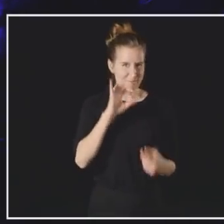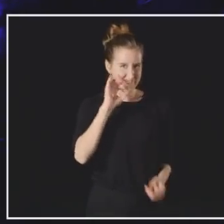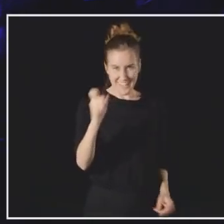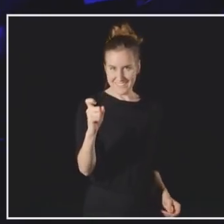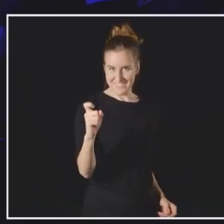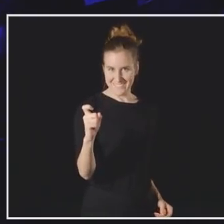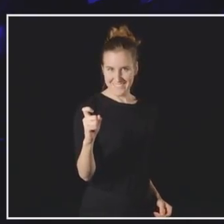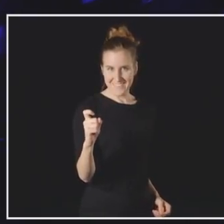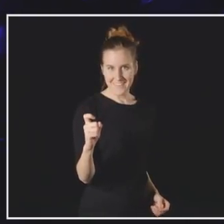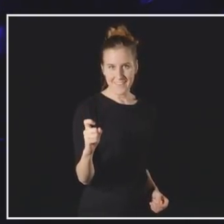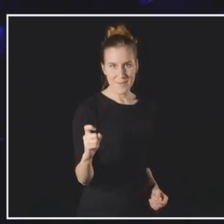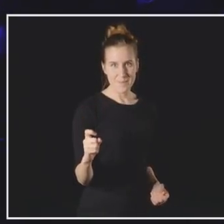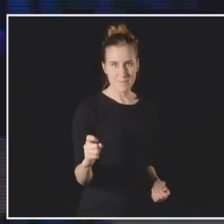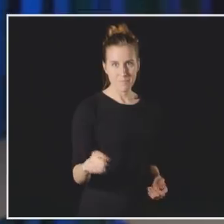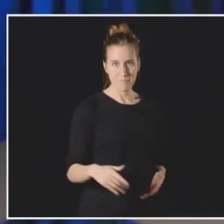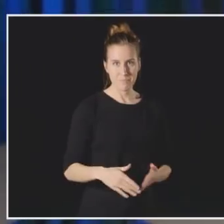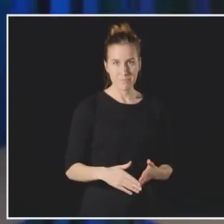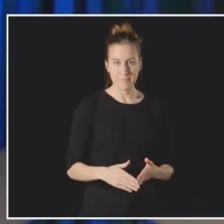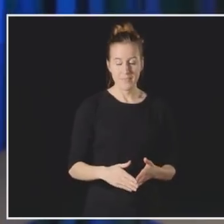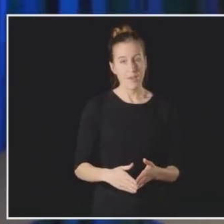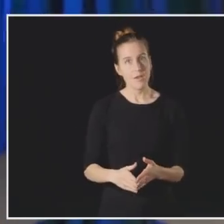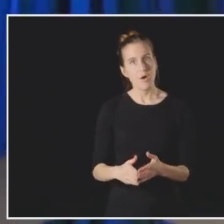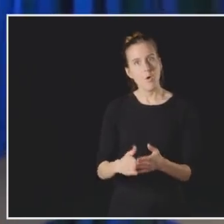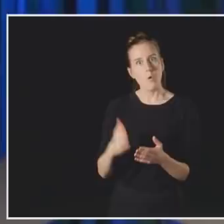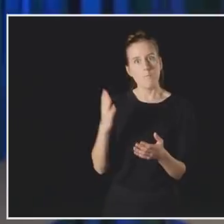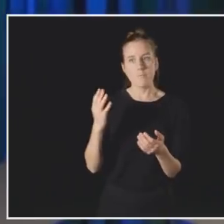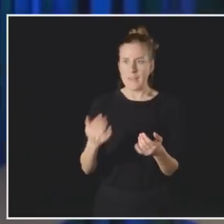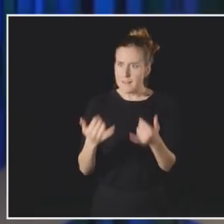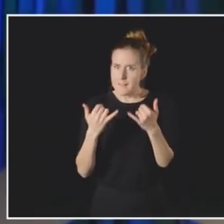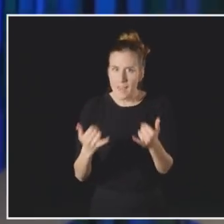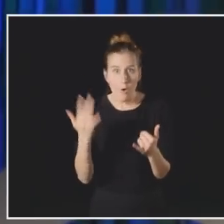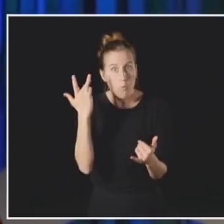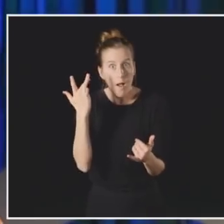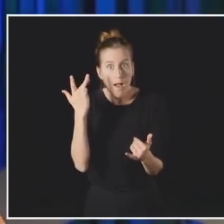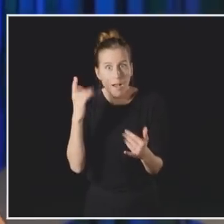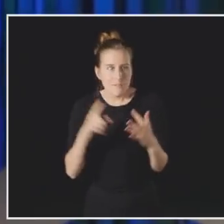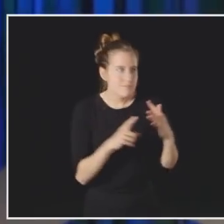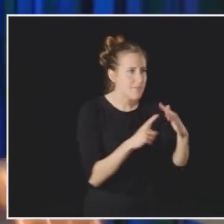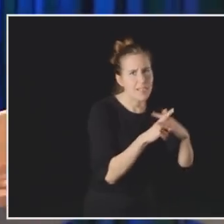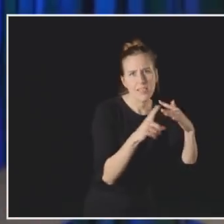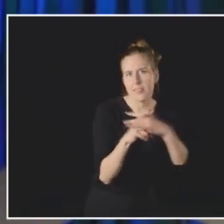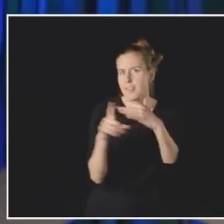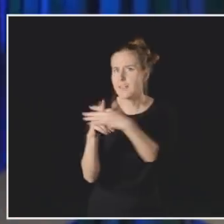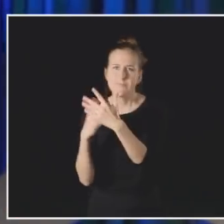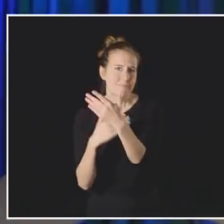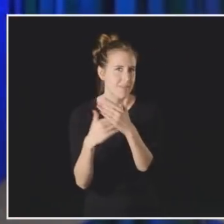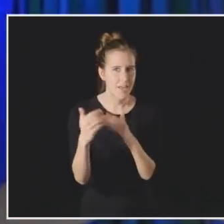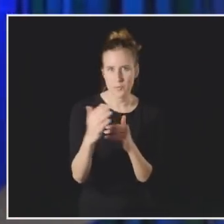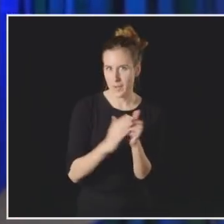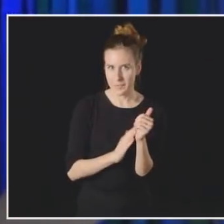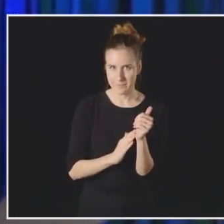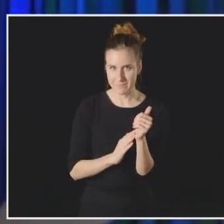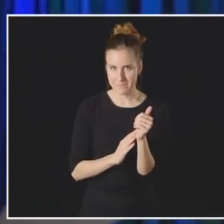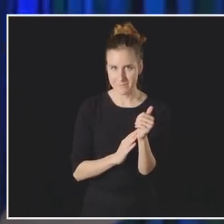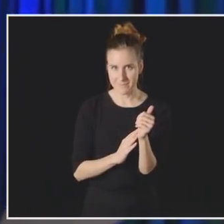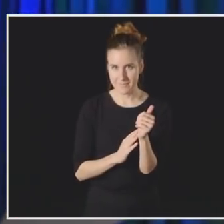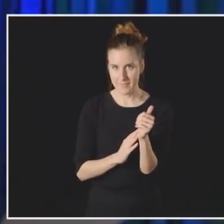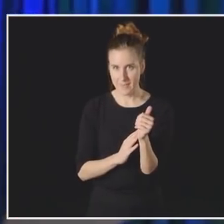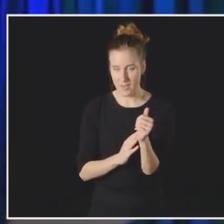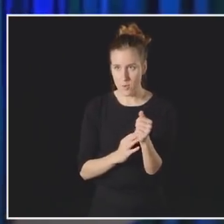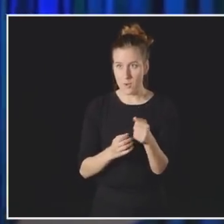Let's talk about sex. Let's talk about sex for now. It keeps coming up anyhow.